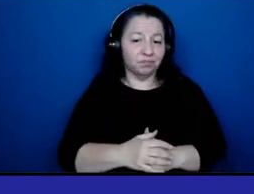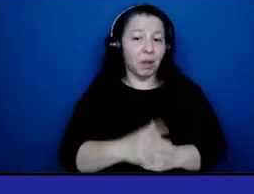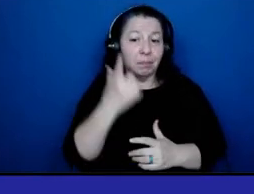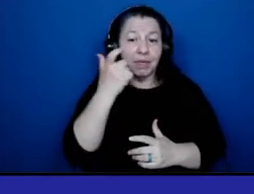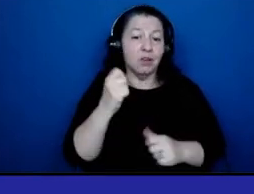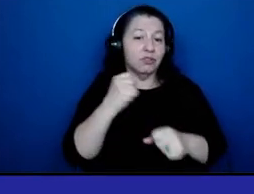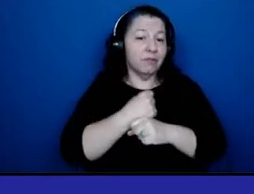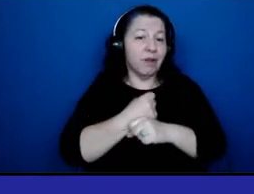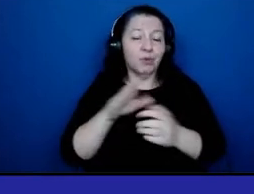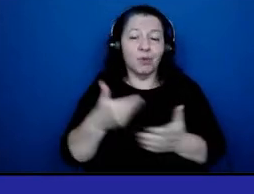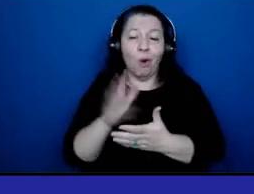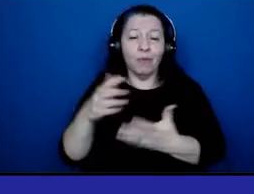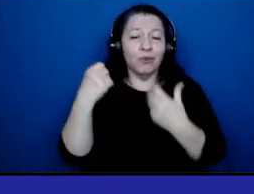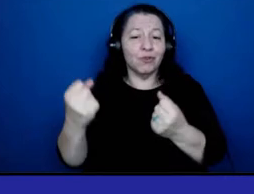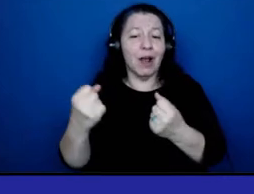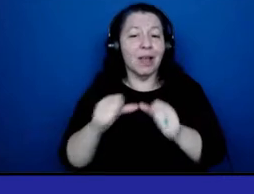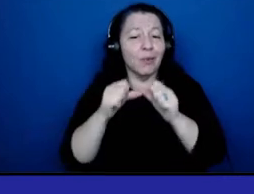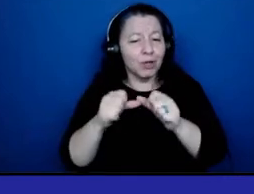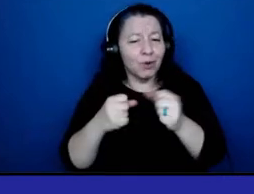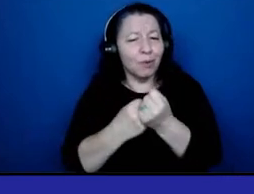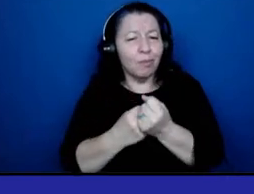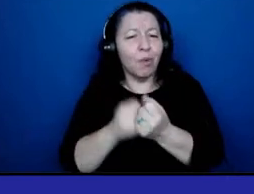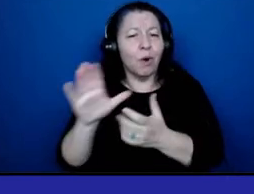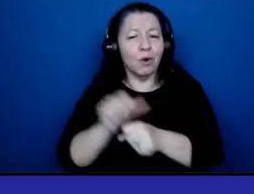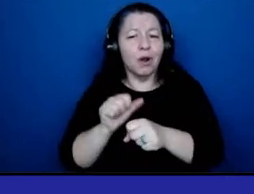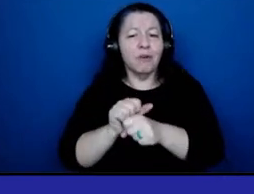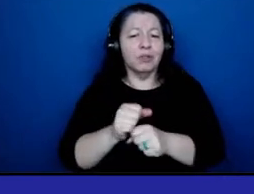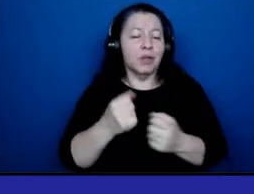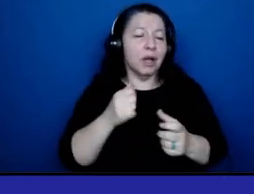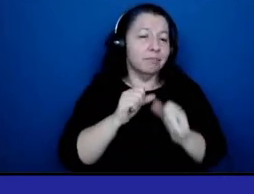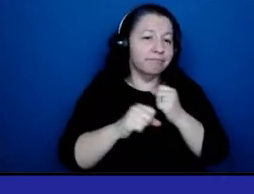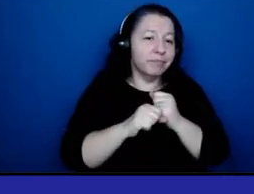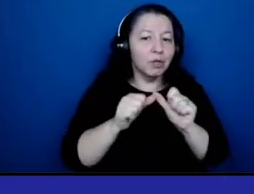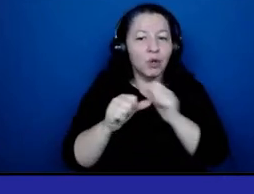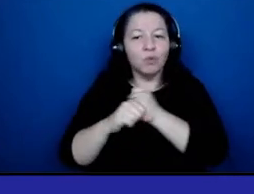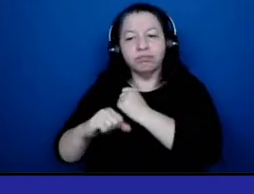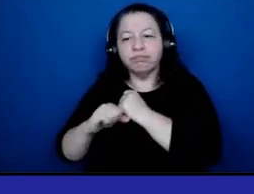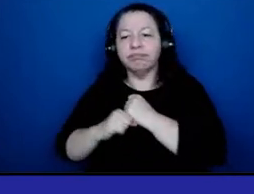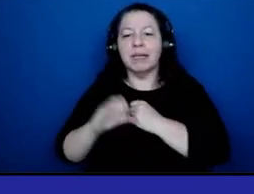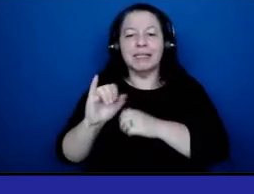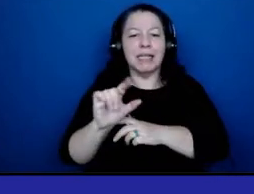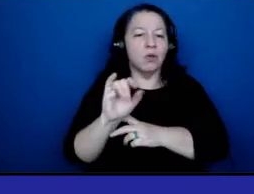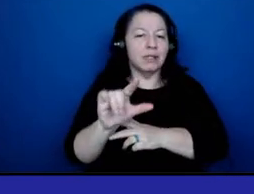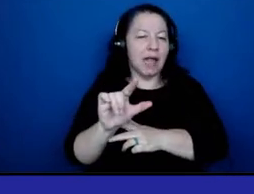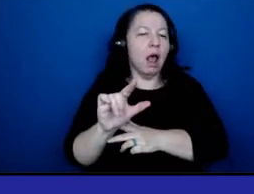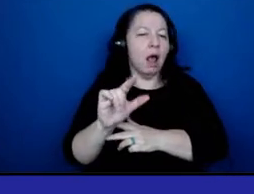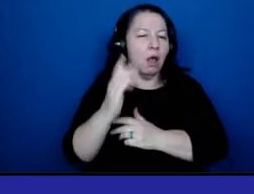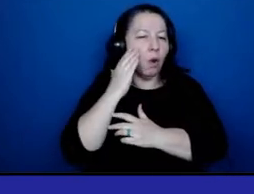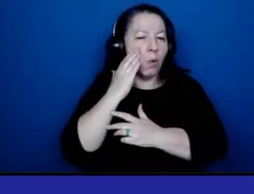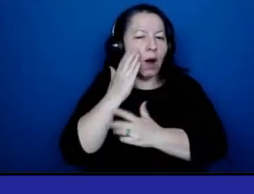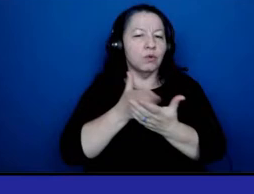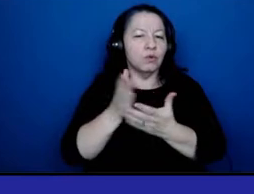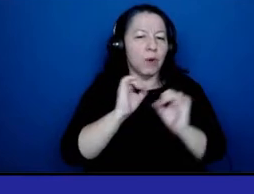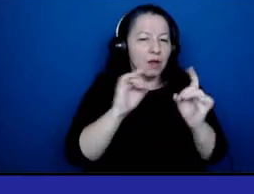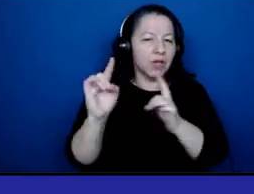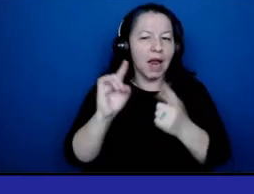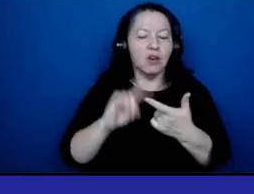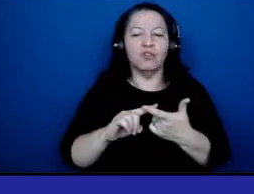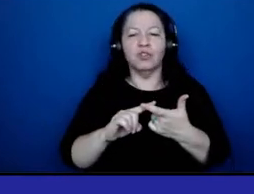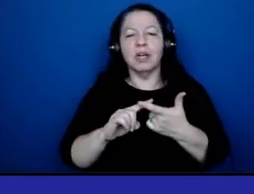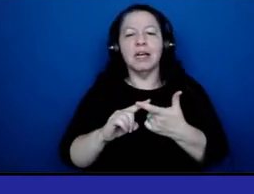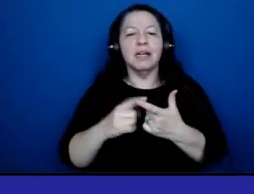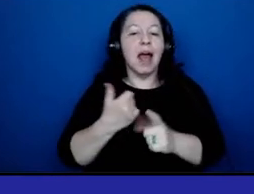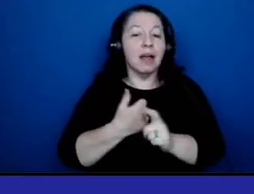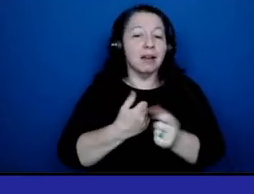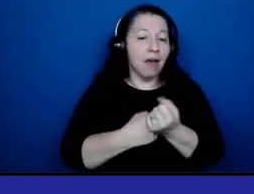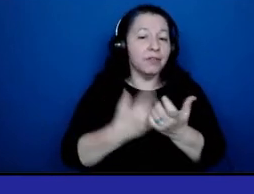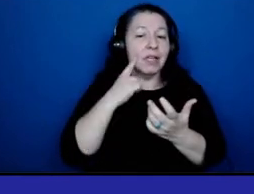support her efforts to continue to promote to promote sickle cell awareness by way of significant impact education and substantive advocacy for those that are